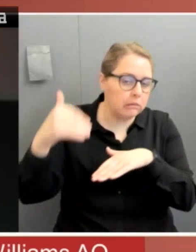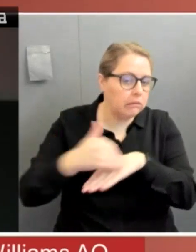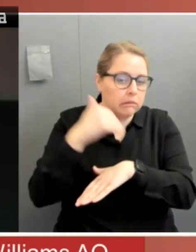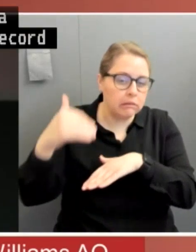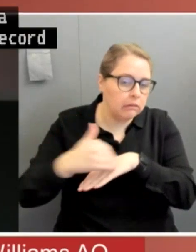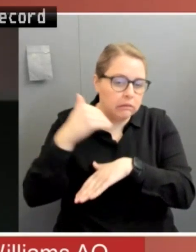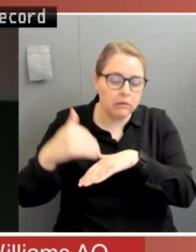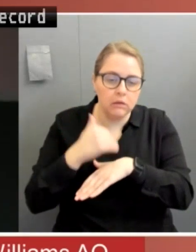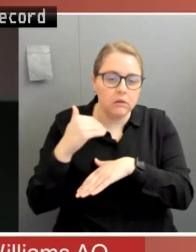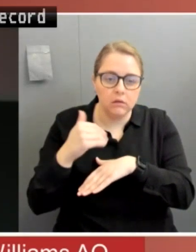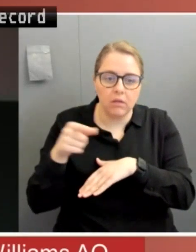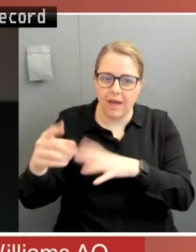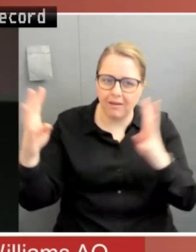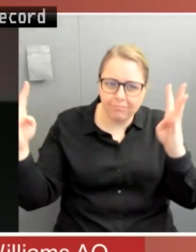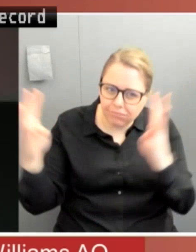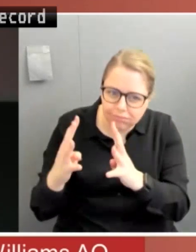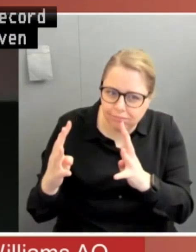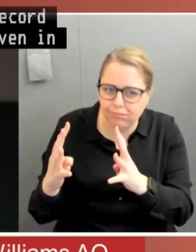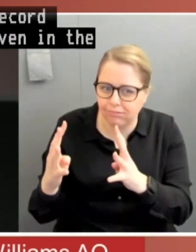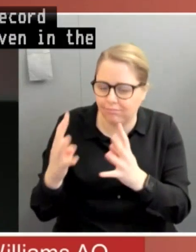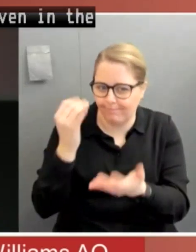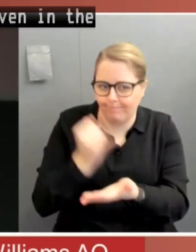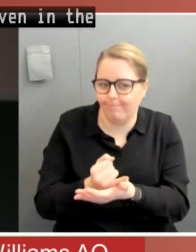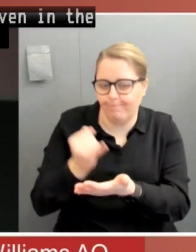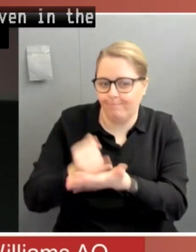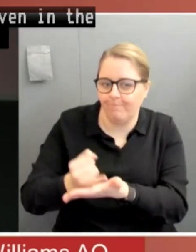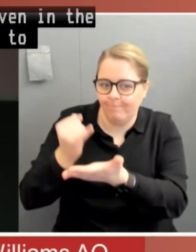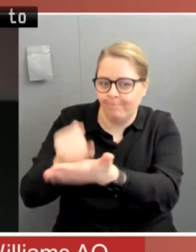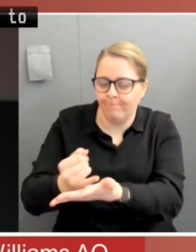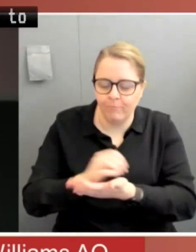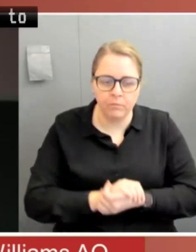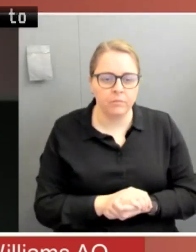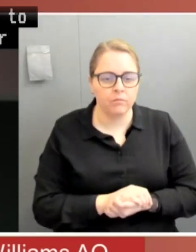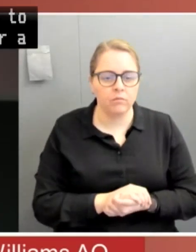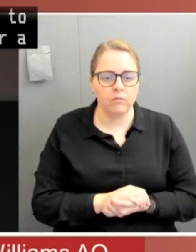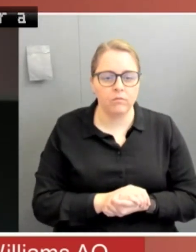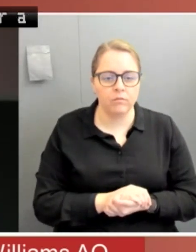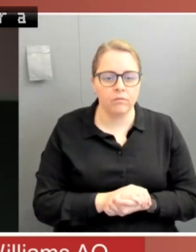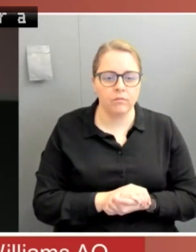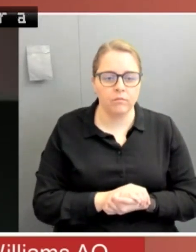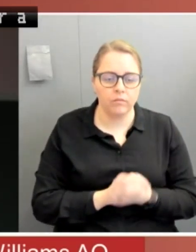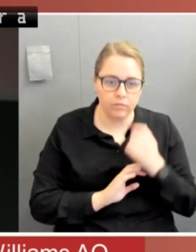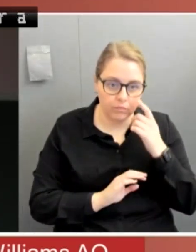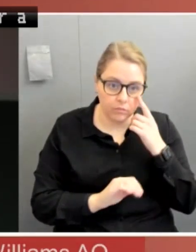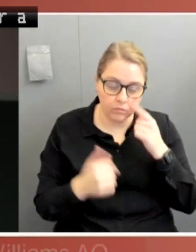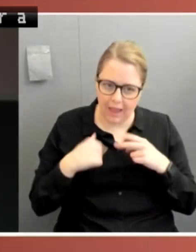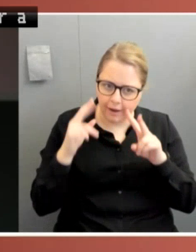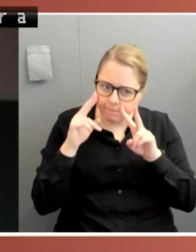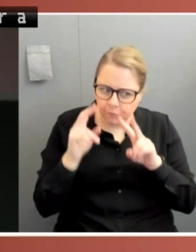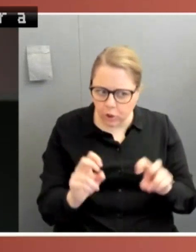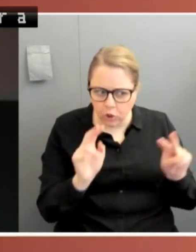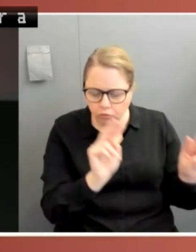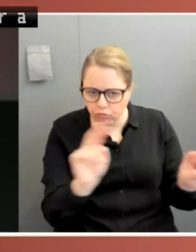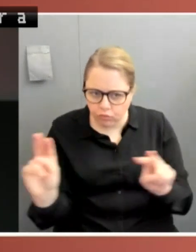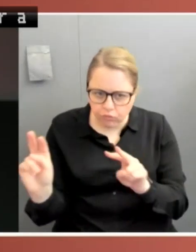face of members attempting to convene the Upper House for a sitting. What our research also shows is that this